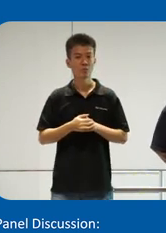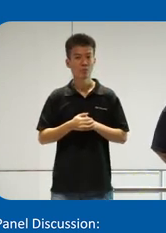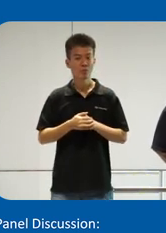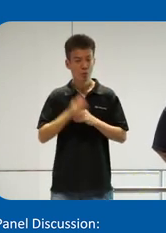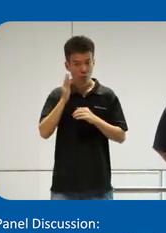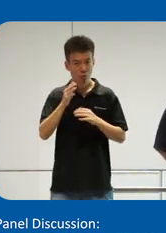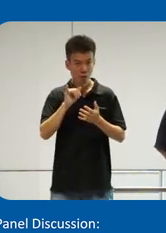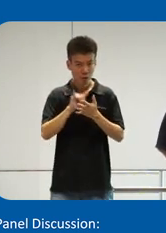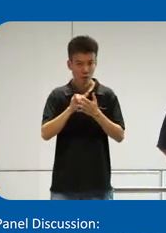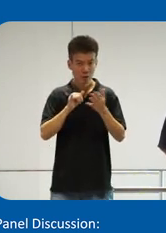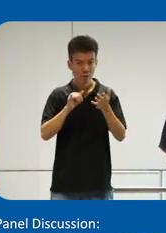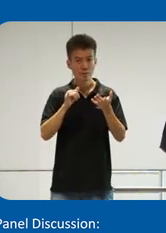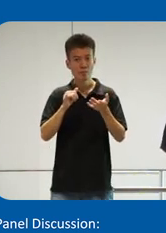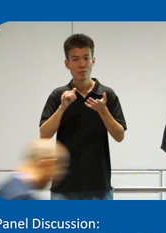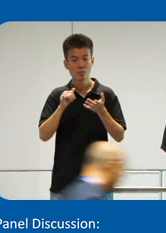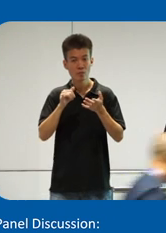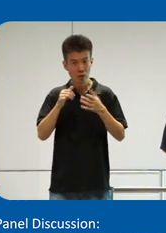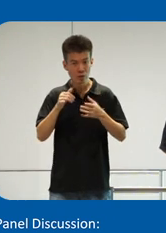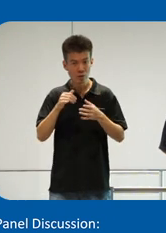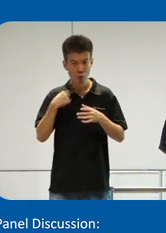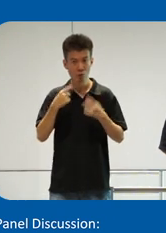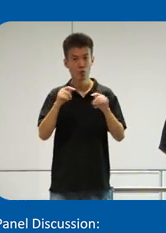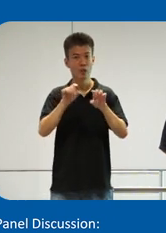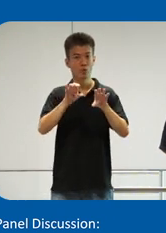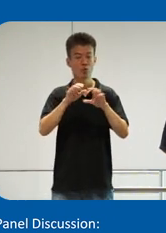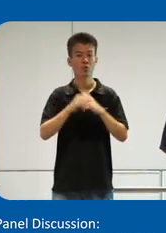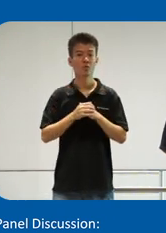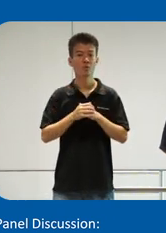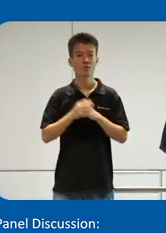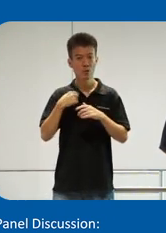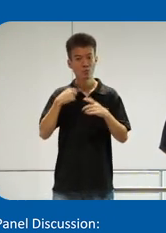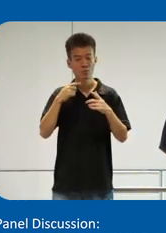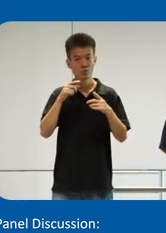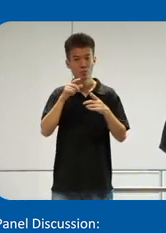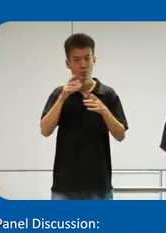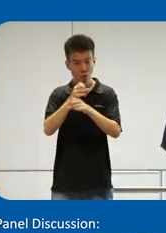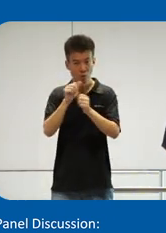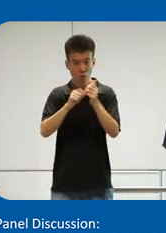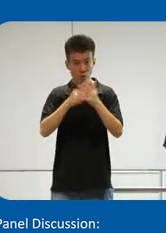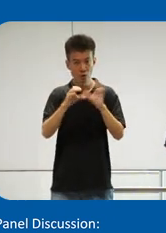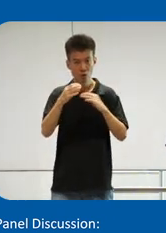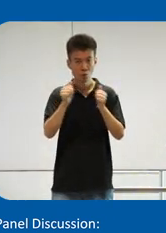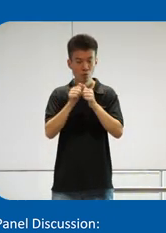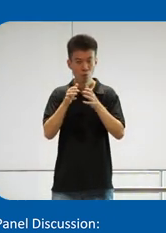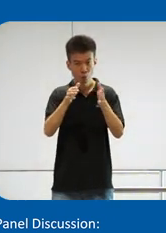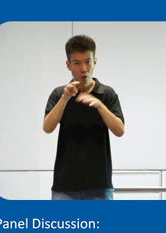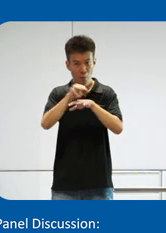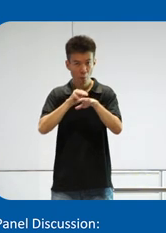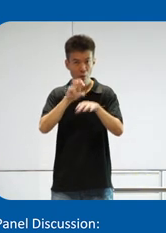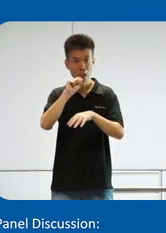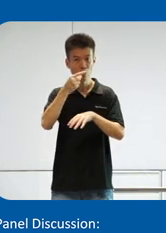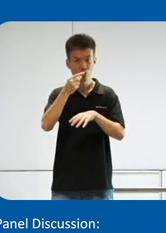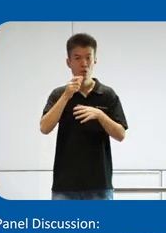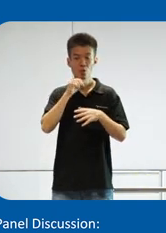that, are they still enabled? So what we are trying to do, and I'm going to round off with a case study on Waymap SG, is how